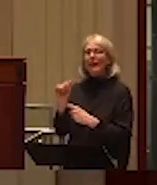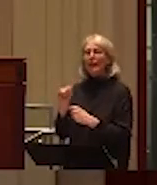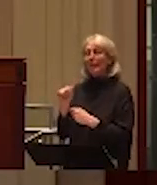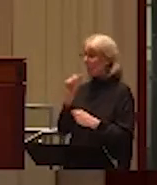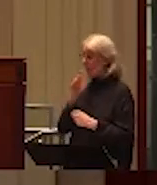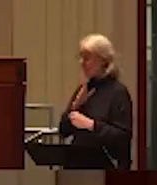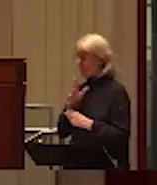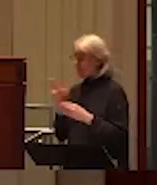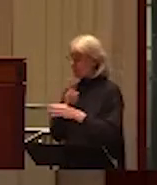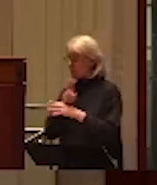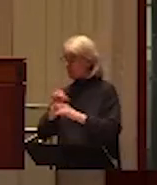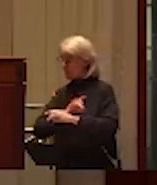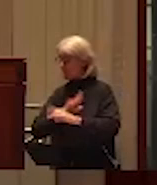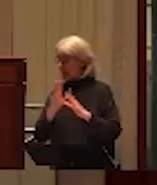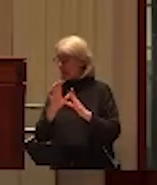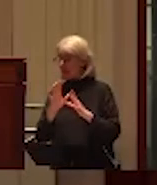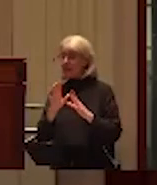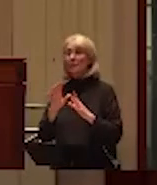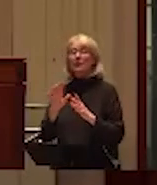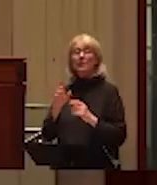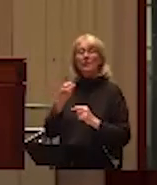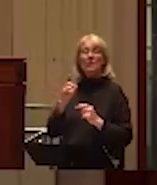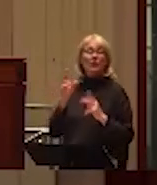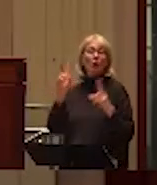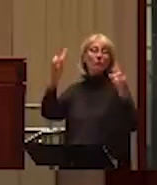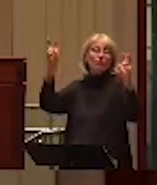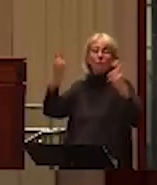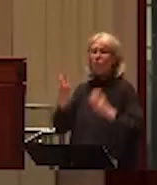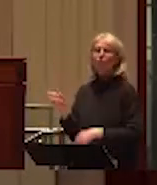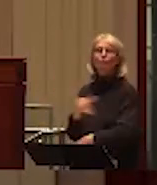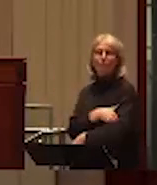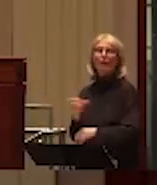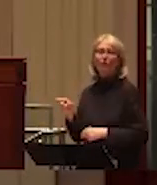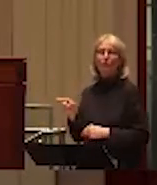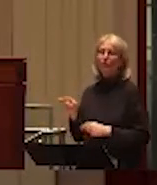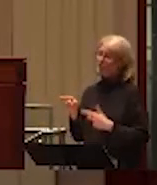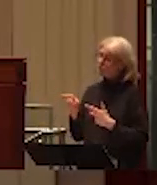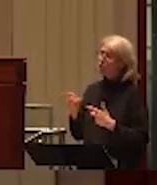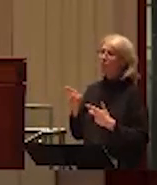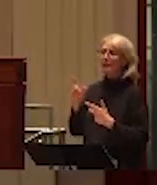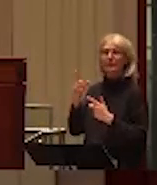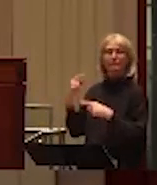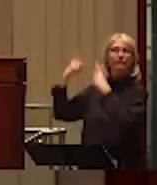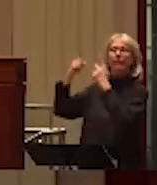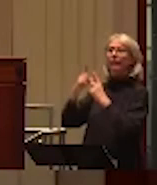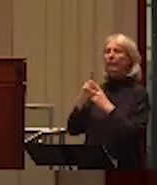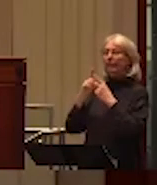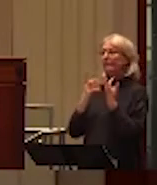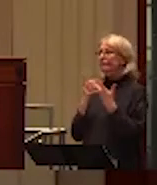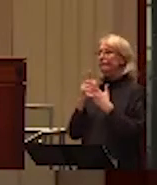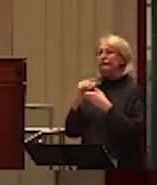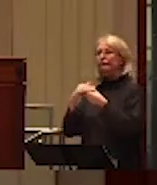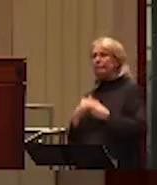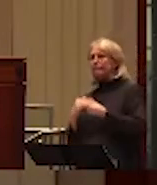equated with empowerment because of that structure. And, you know, if you watch media